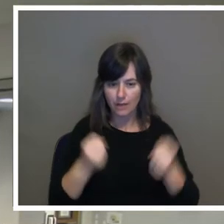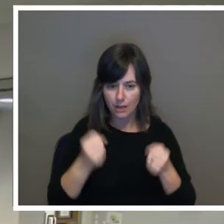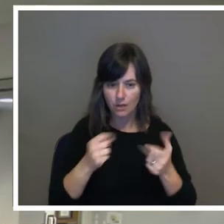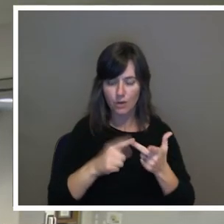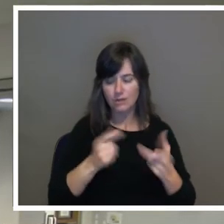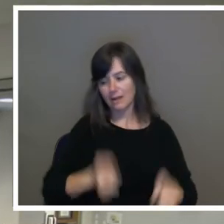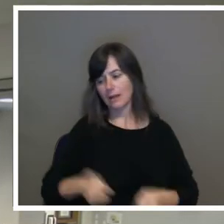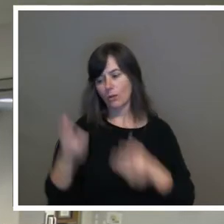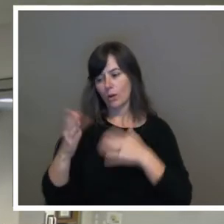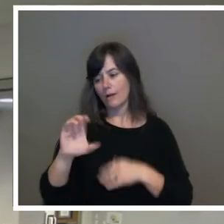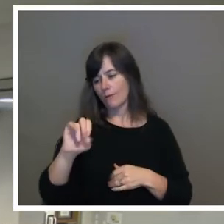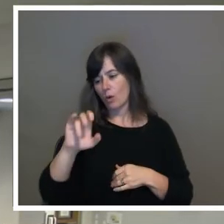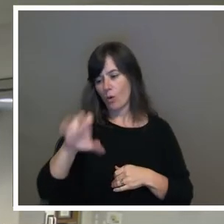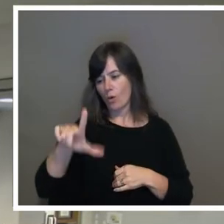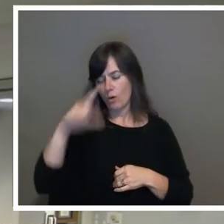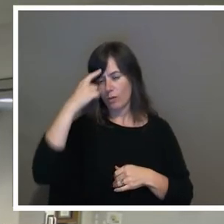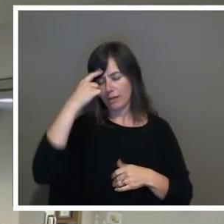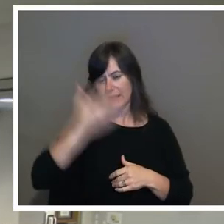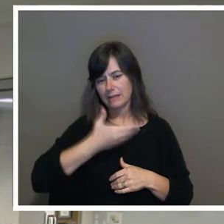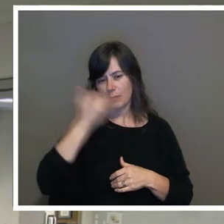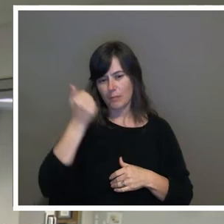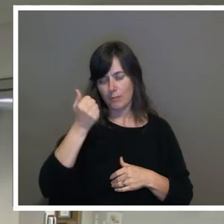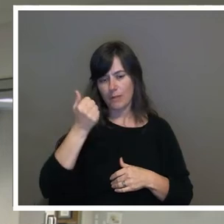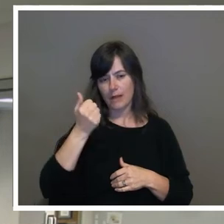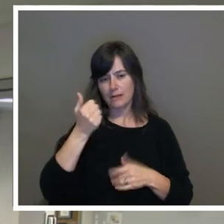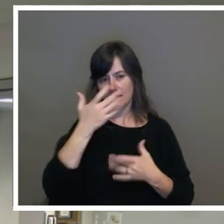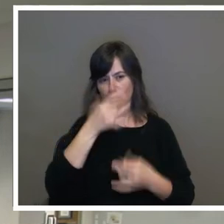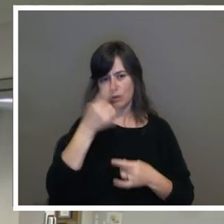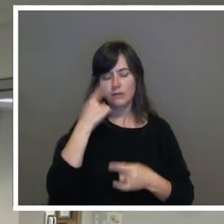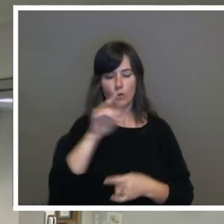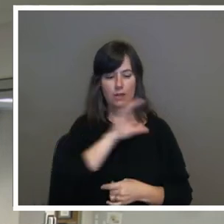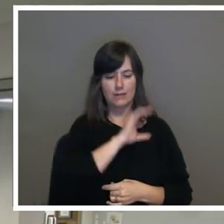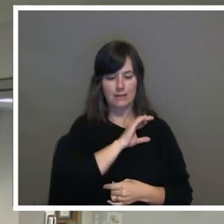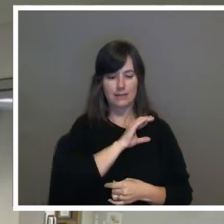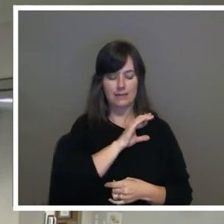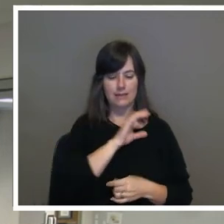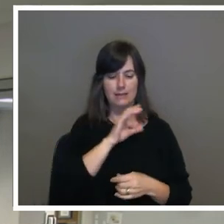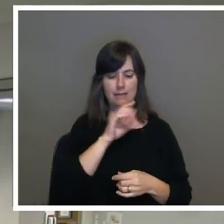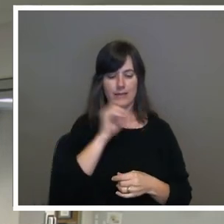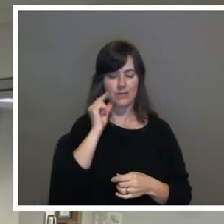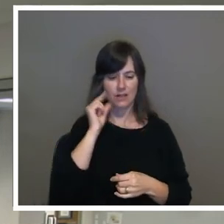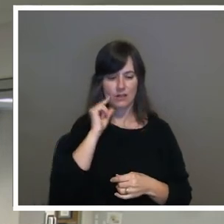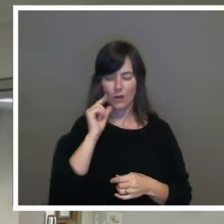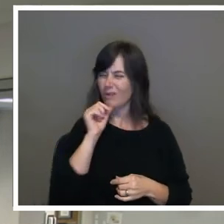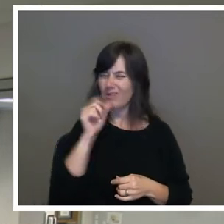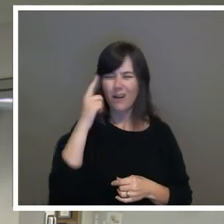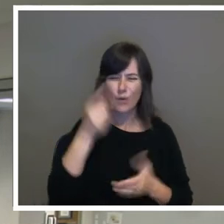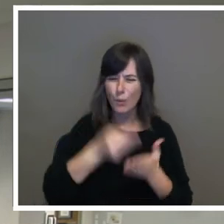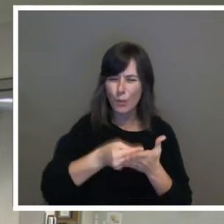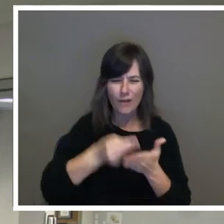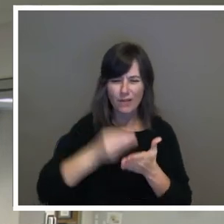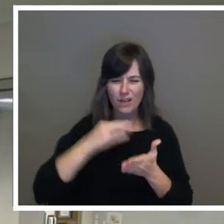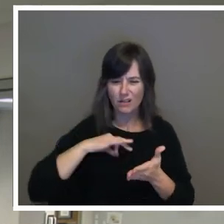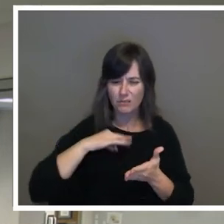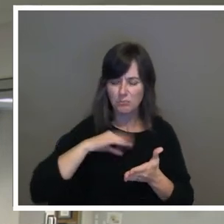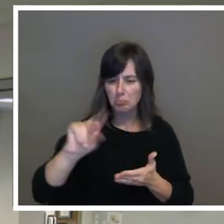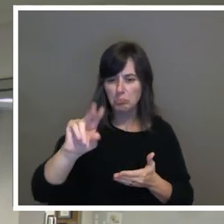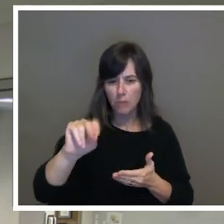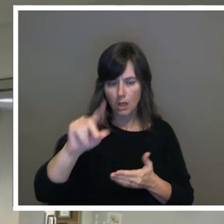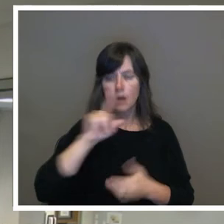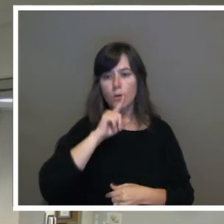are in the best interest of the citizens of San Antonio. We're not doing it for profit. We're really doing it because we truly believe in these things.